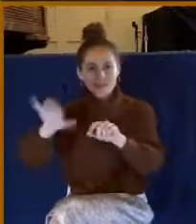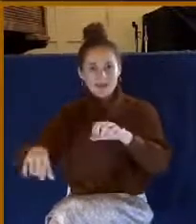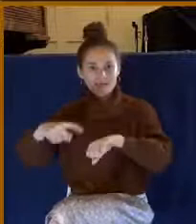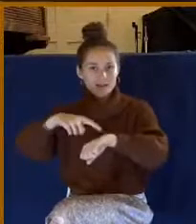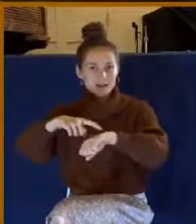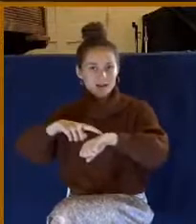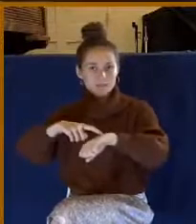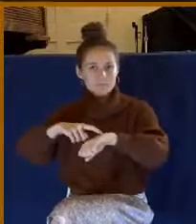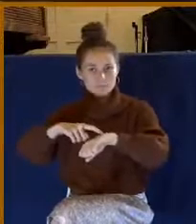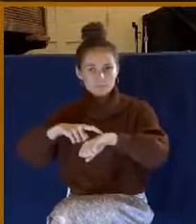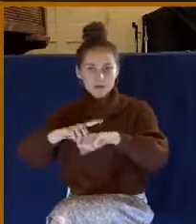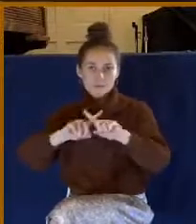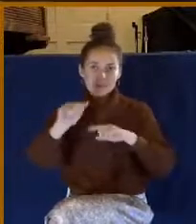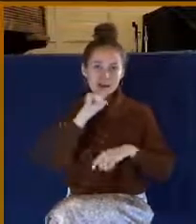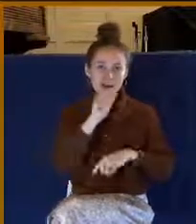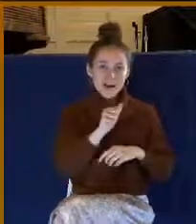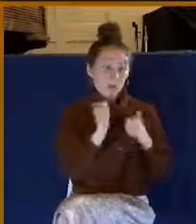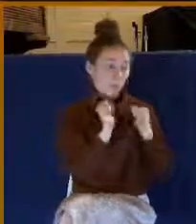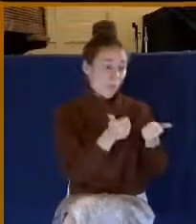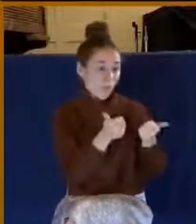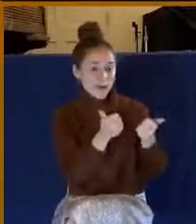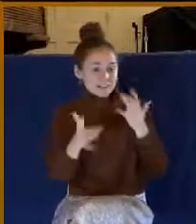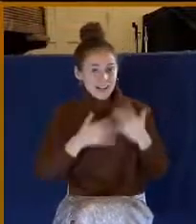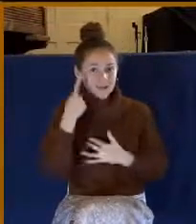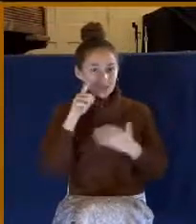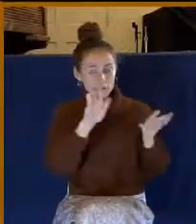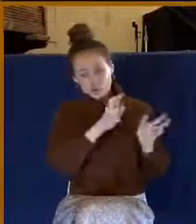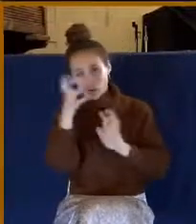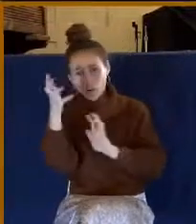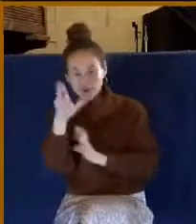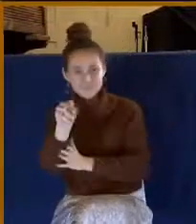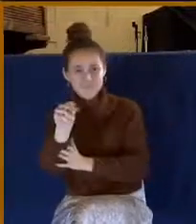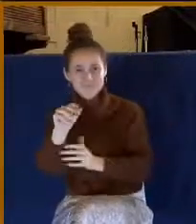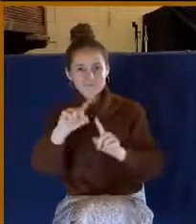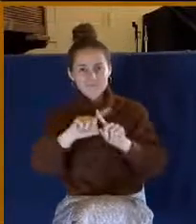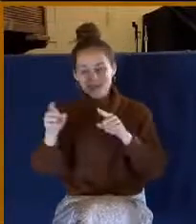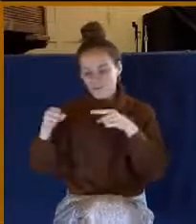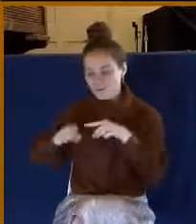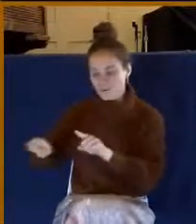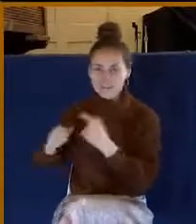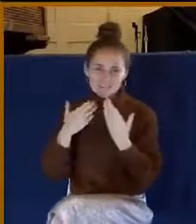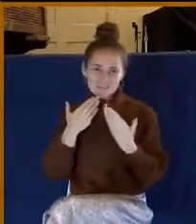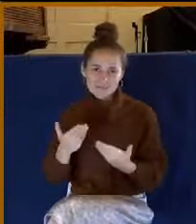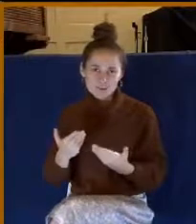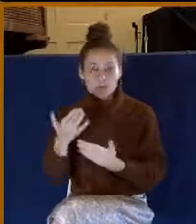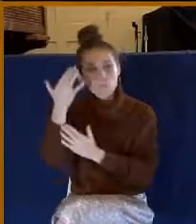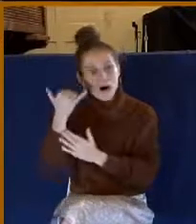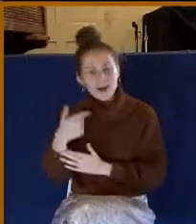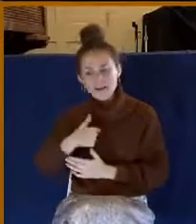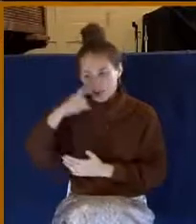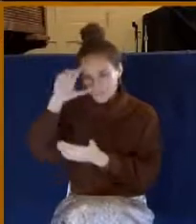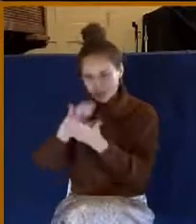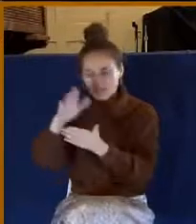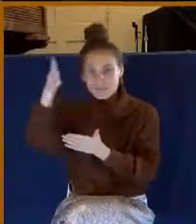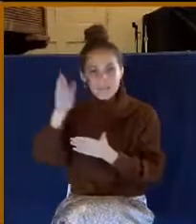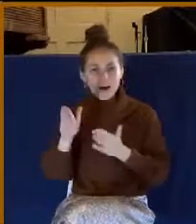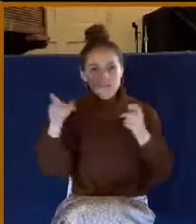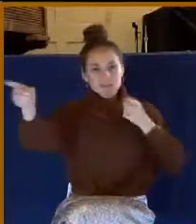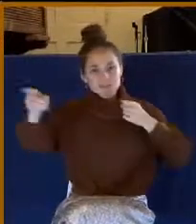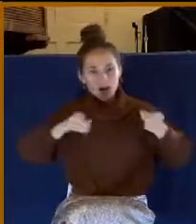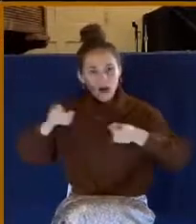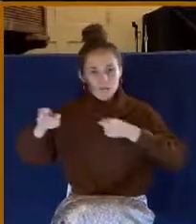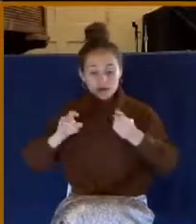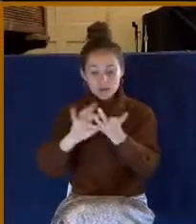for it. Why can I be thankful in it? Because I believe that God is sovereign, and the Bible says God works all things